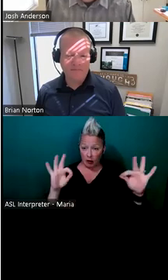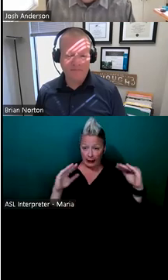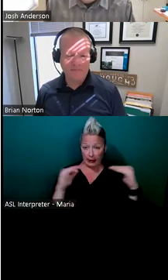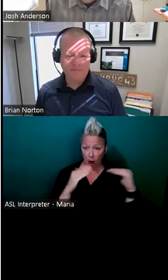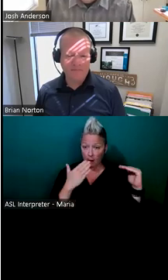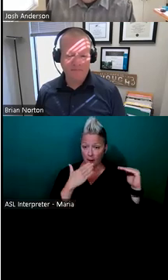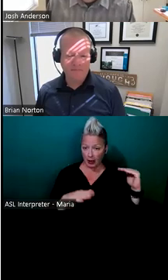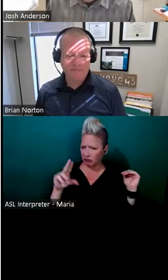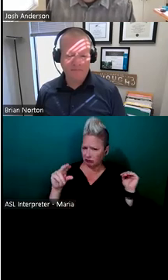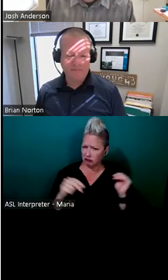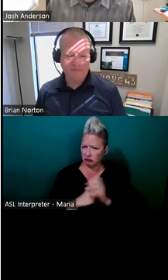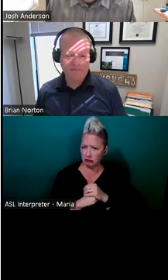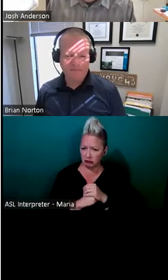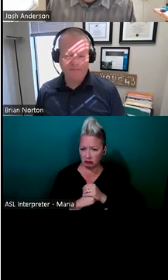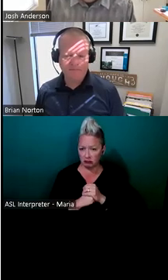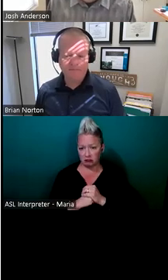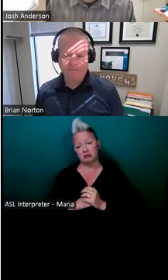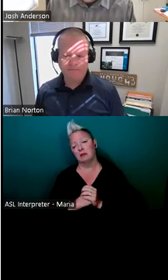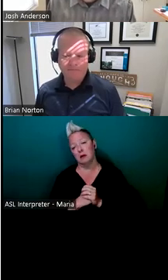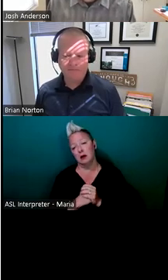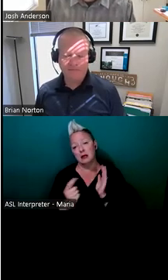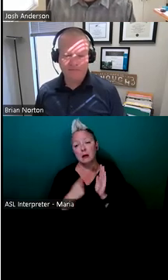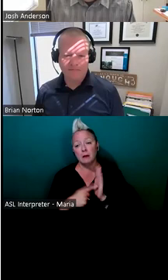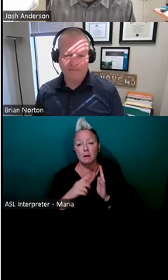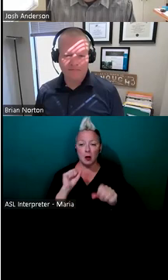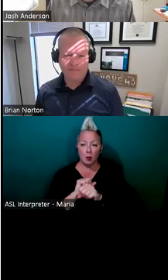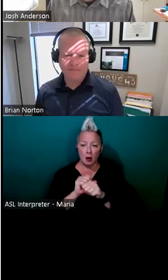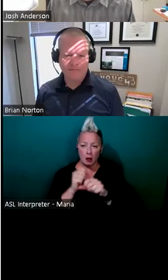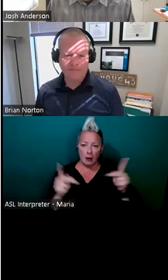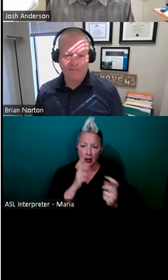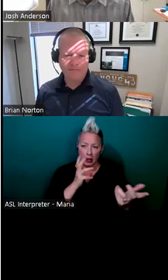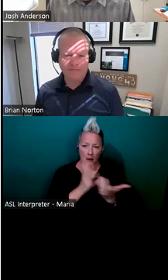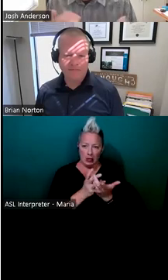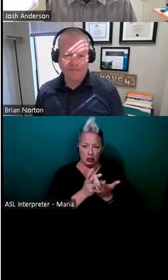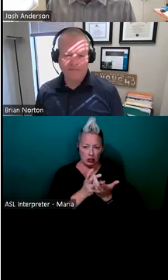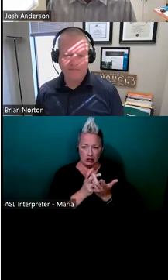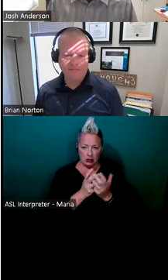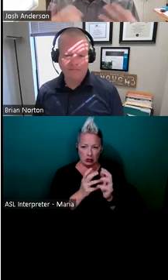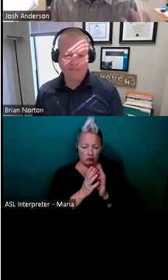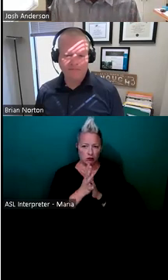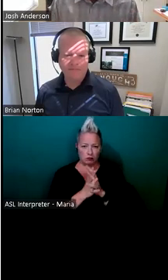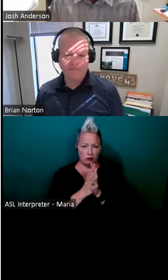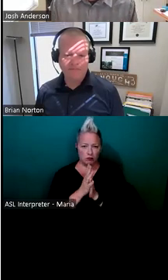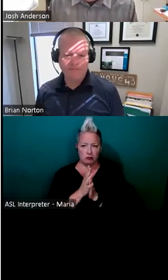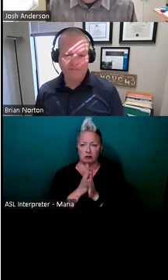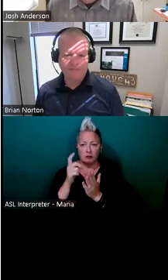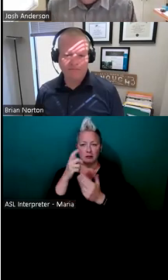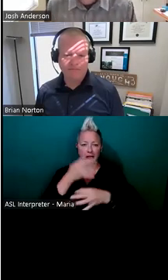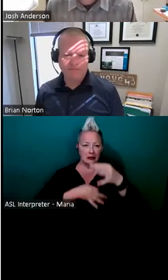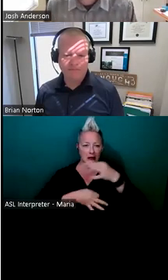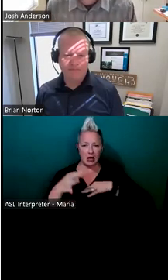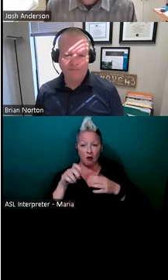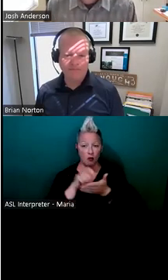There have been times we've went out to do workplace accommodations. And instead of writing up a report and having all these great